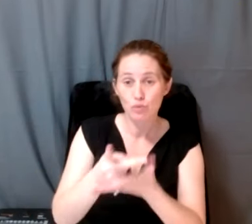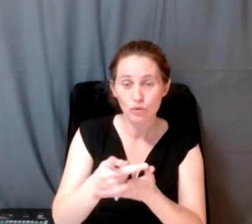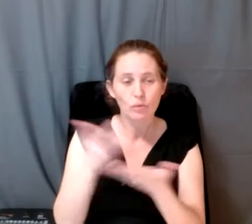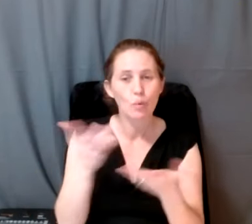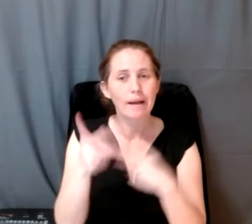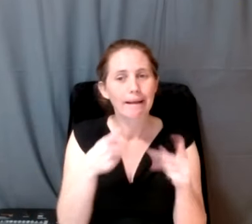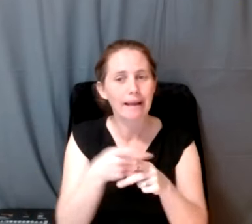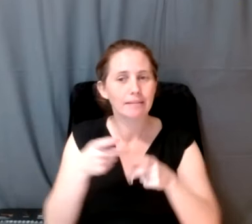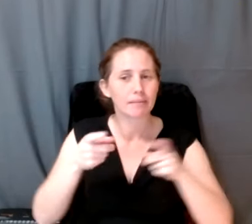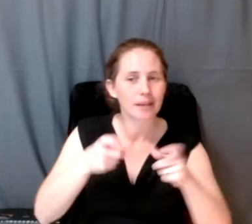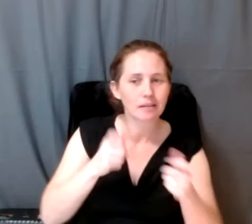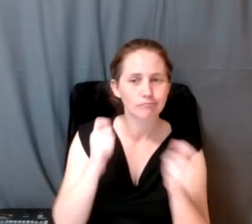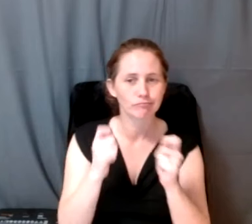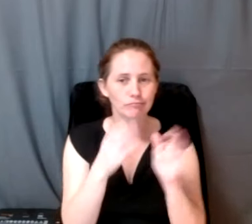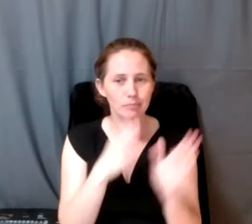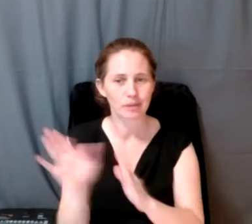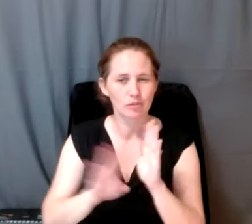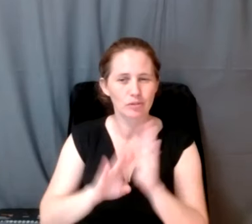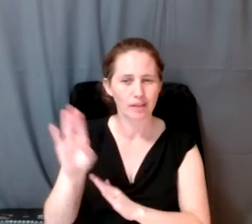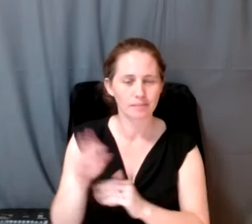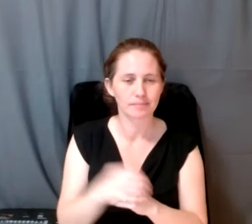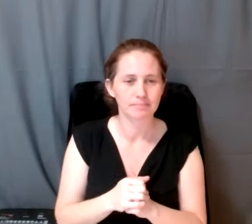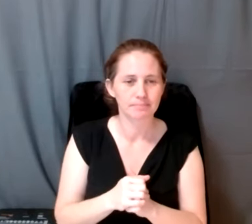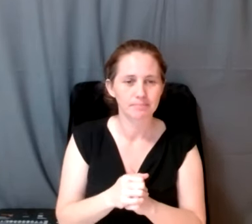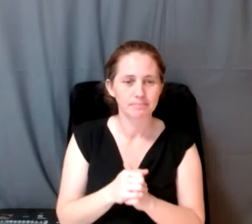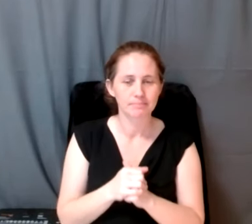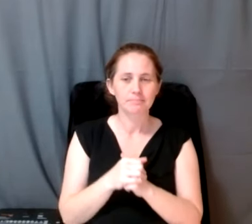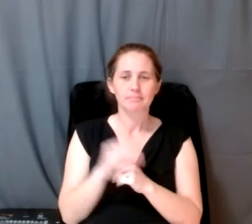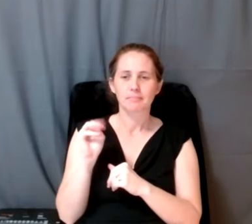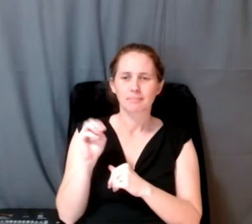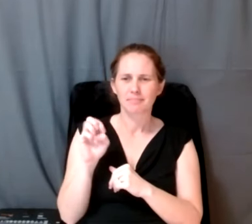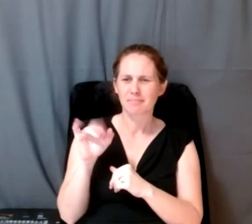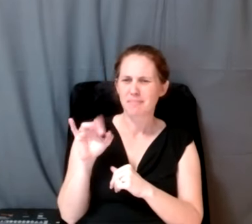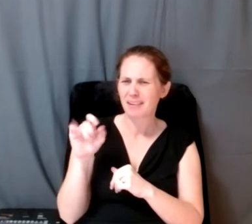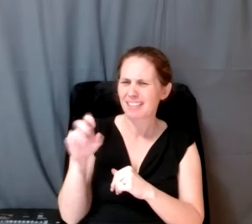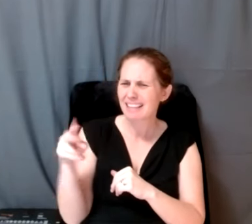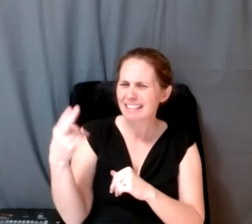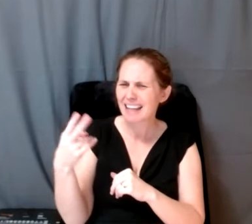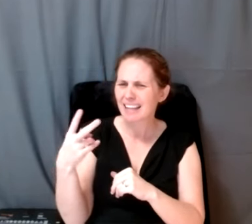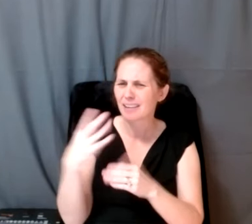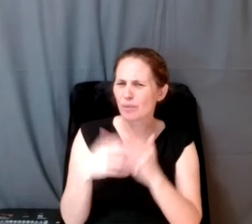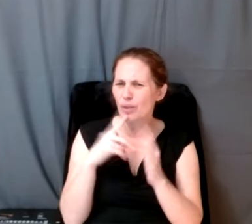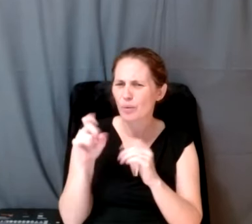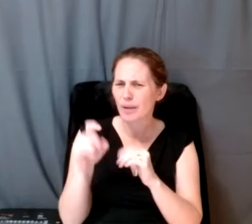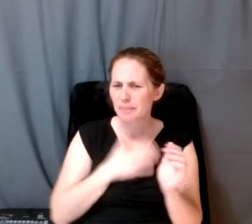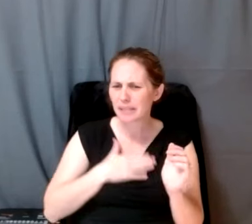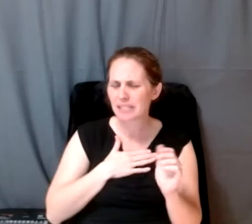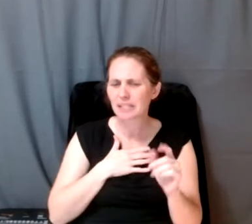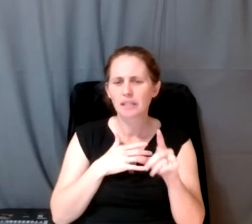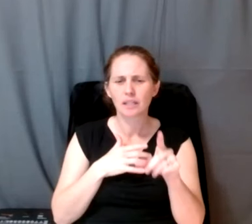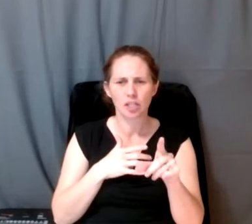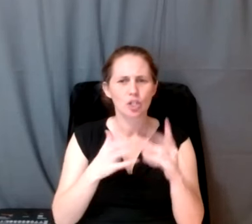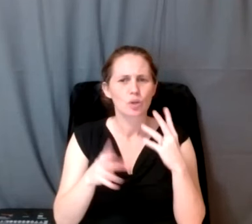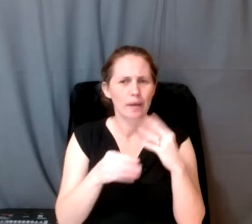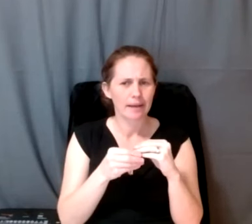kinds of mitigation plans are developed, et cetera, et cetera. Meredith, what was the second part of your question there too? So if you add